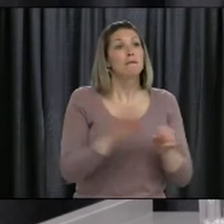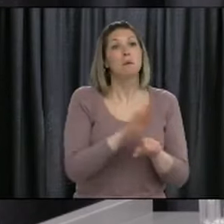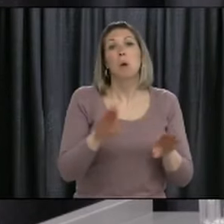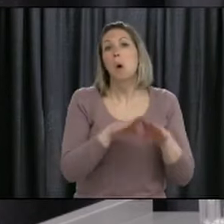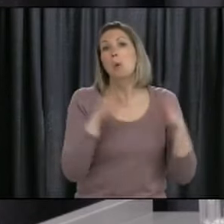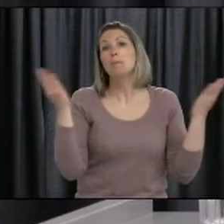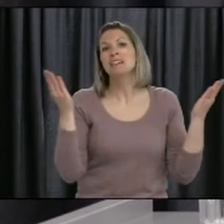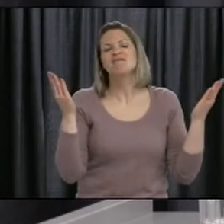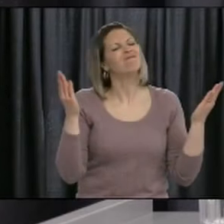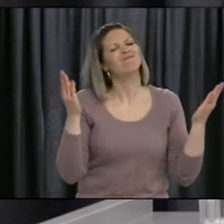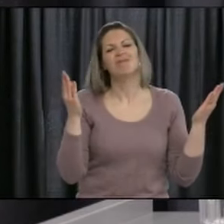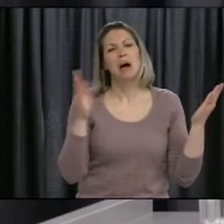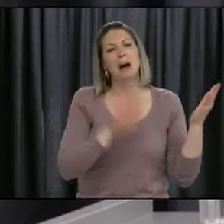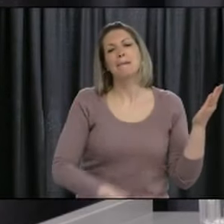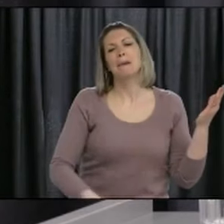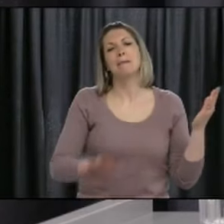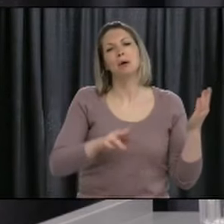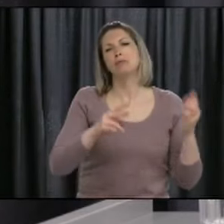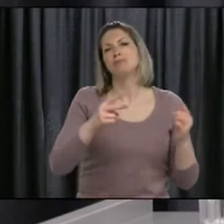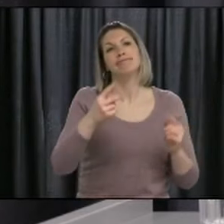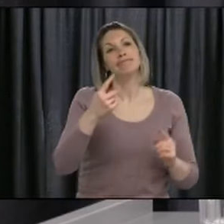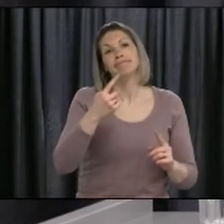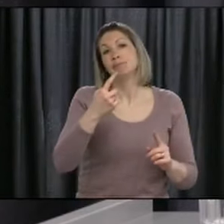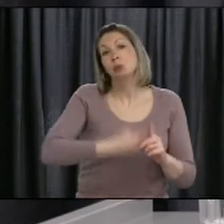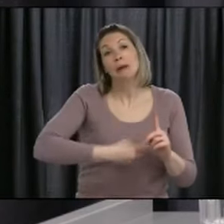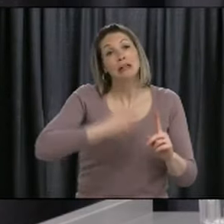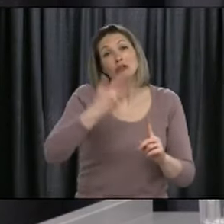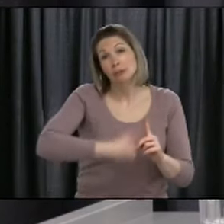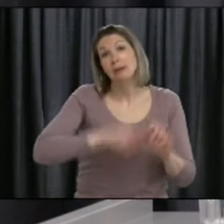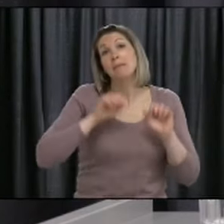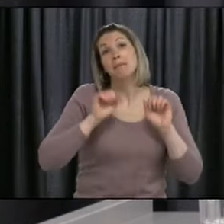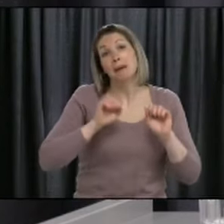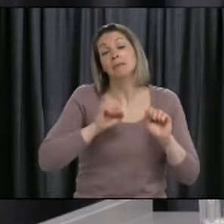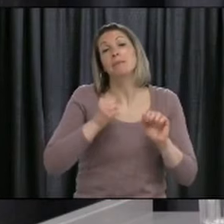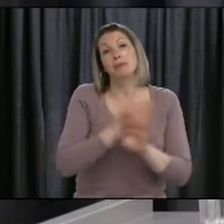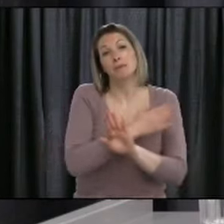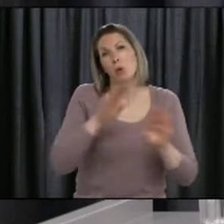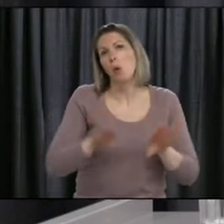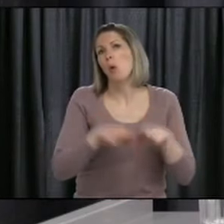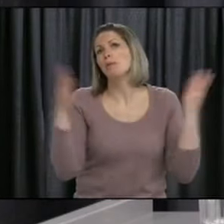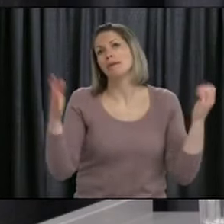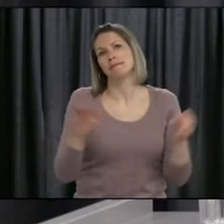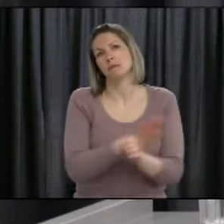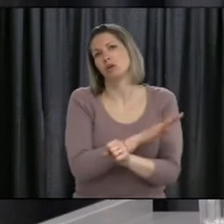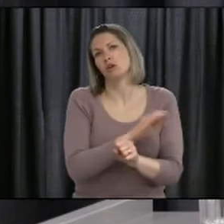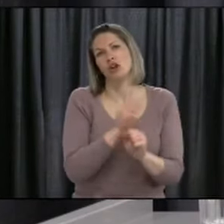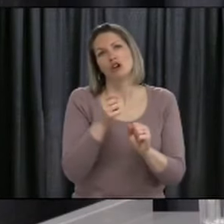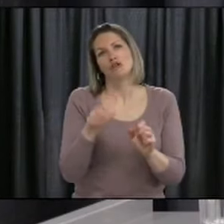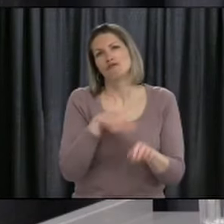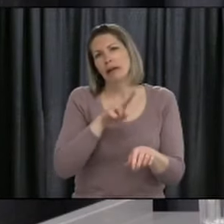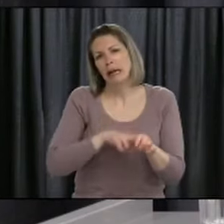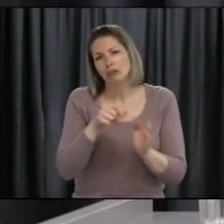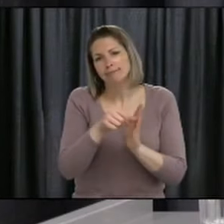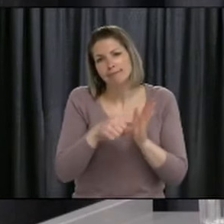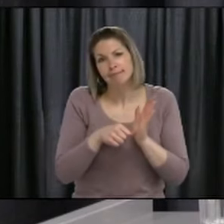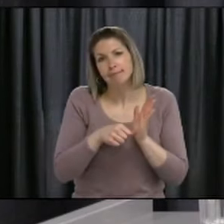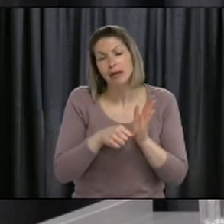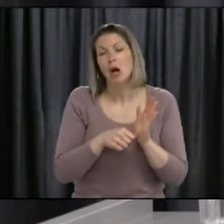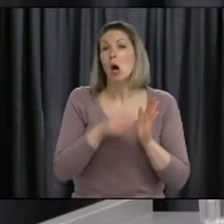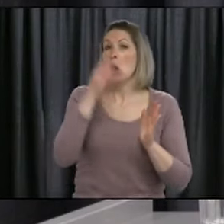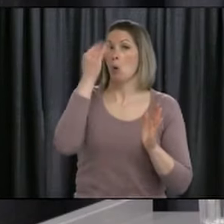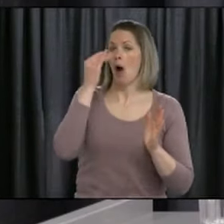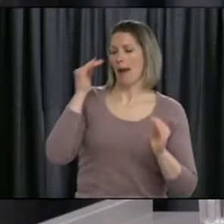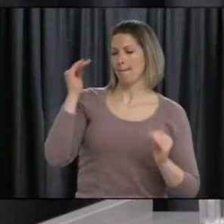And I think it's going to be a real challenge because, depending on advice from public health, if we have to keep a significant